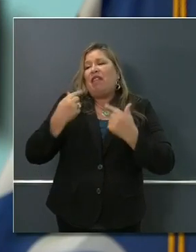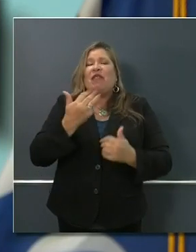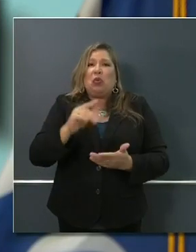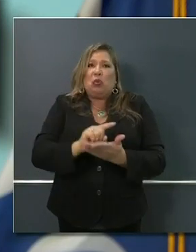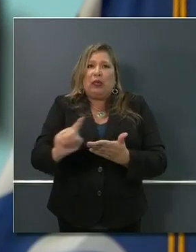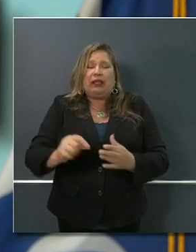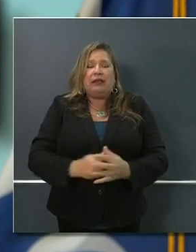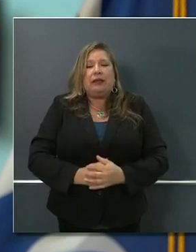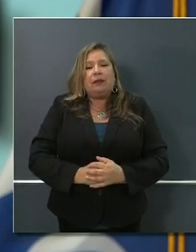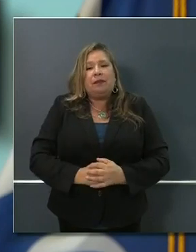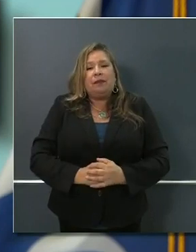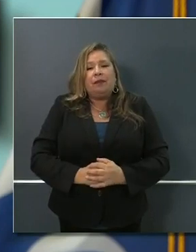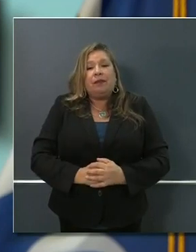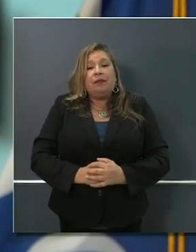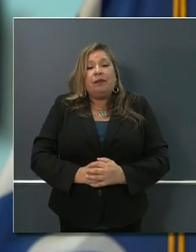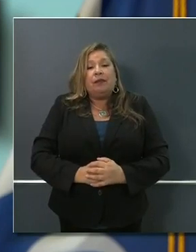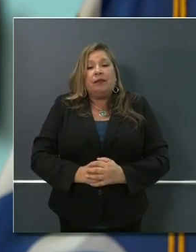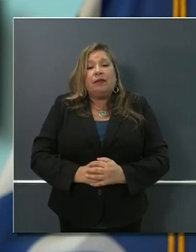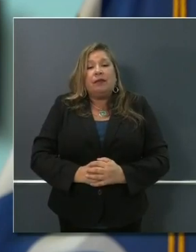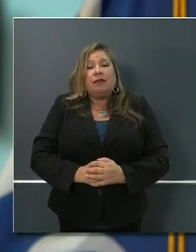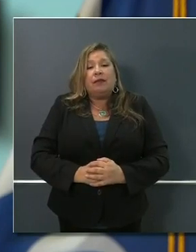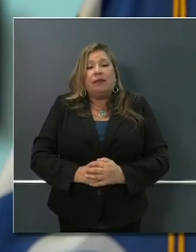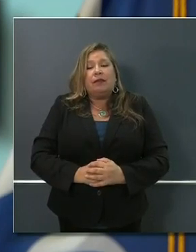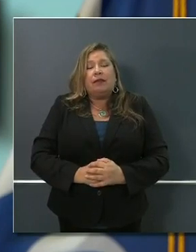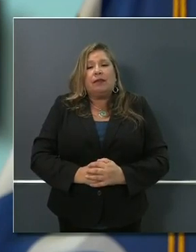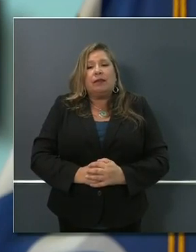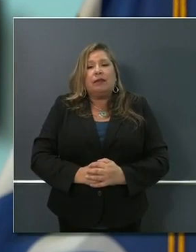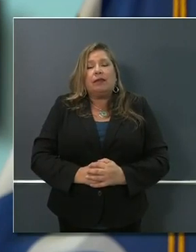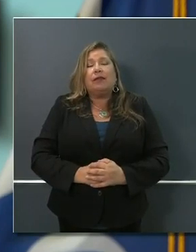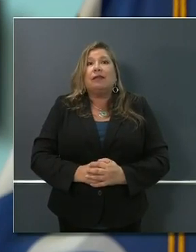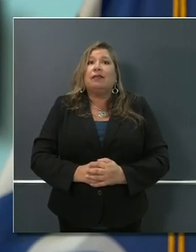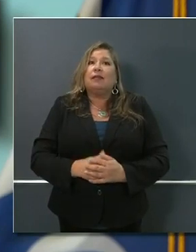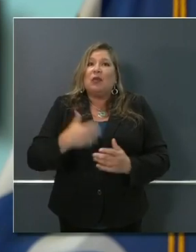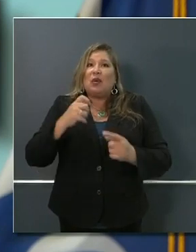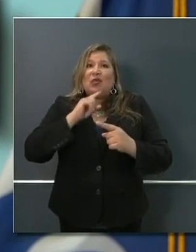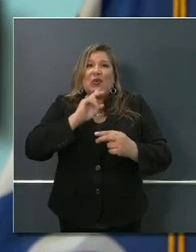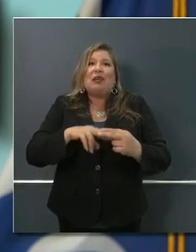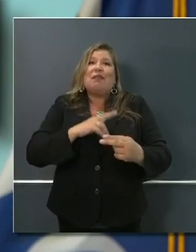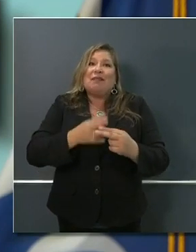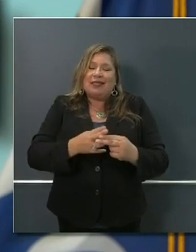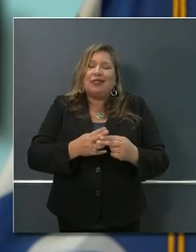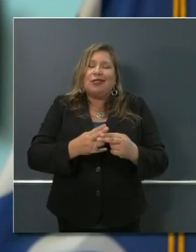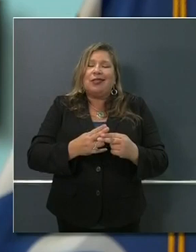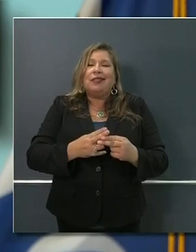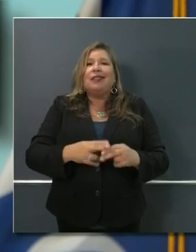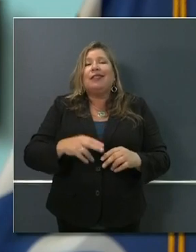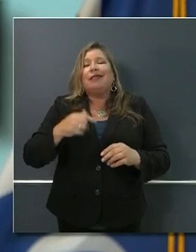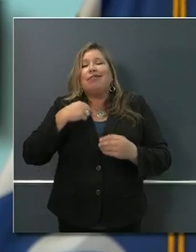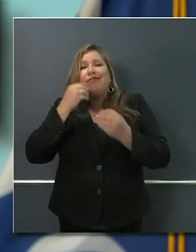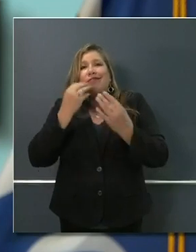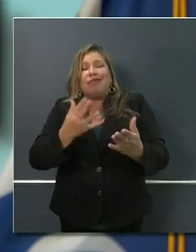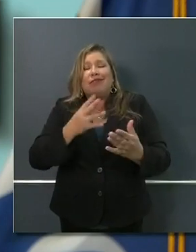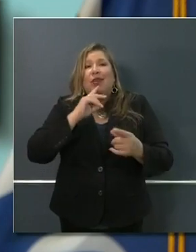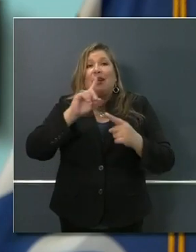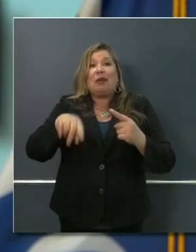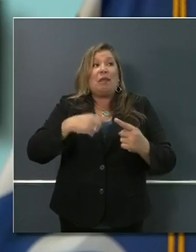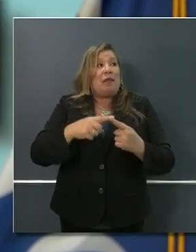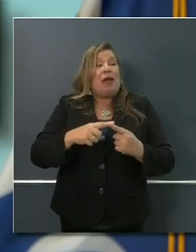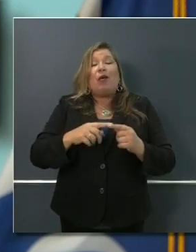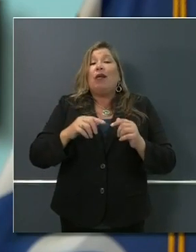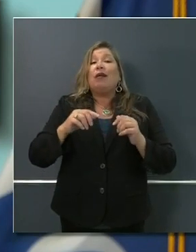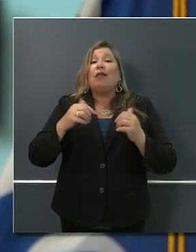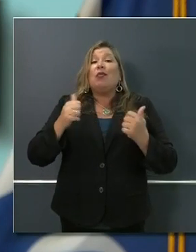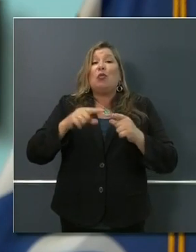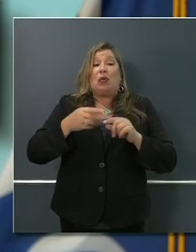I want to update you just briefly on the incredible call volume. I've every day or every other day updated you on the work we're trying to do to improve your